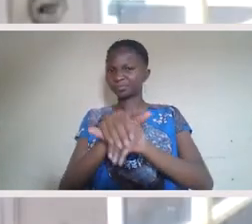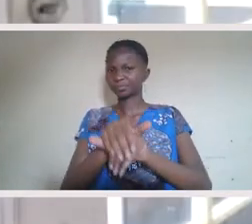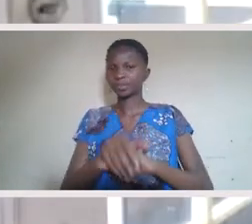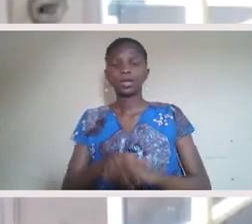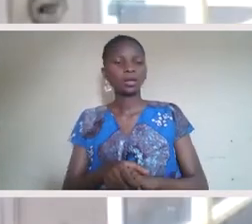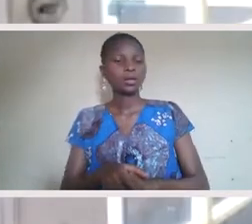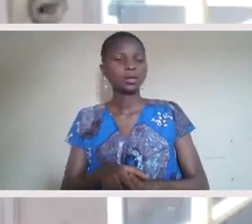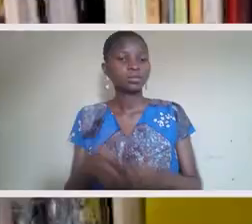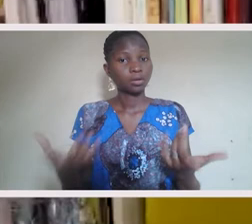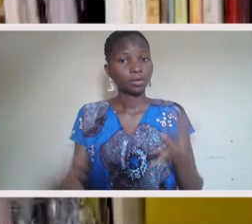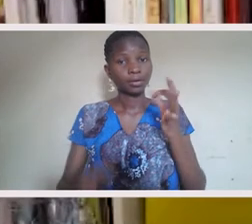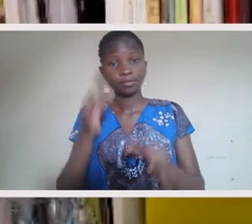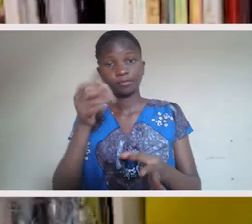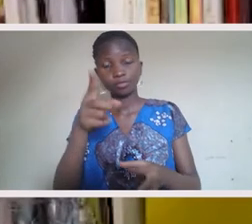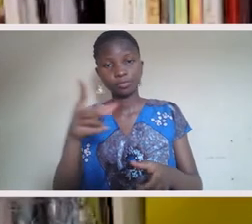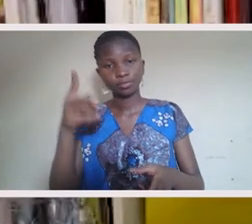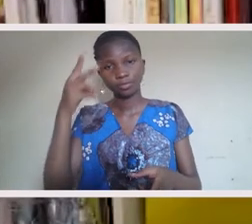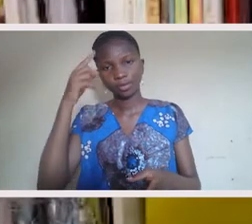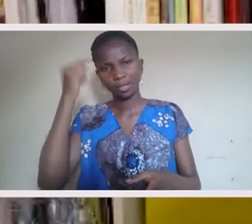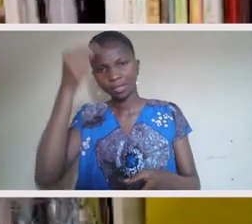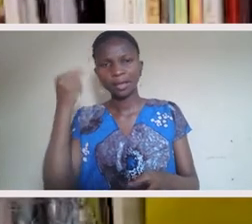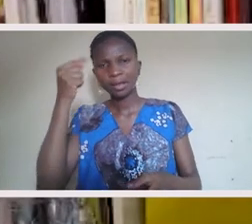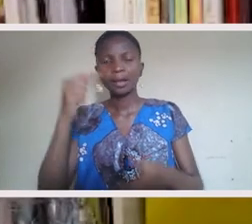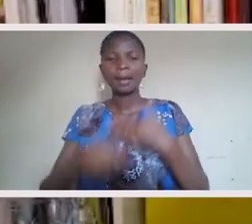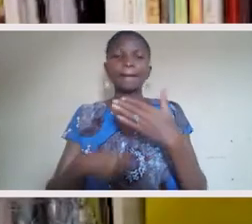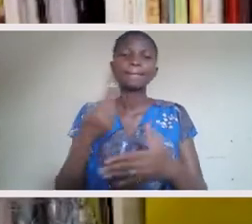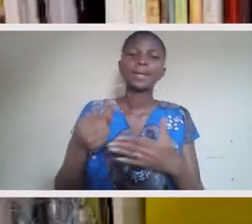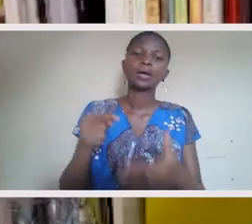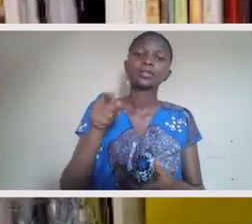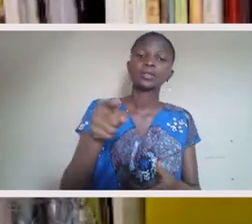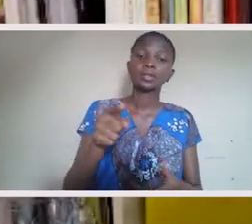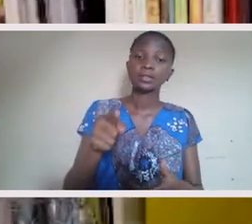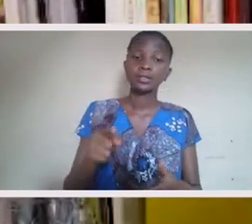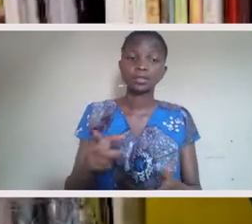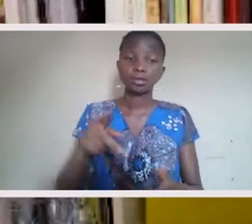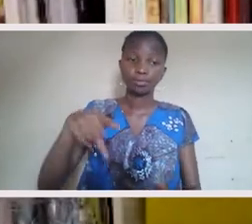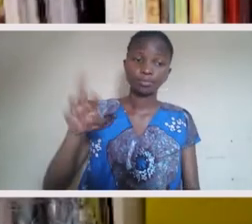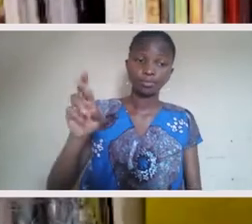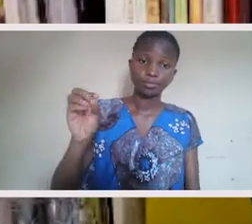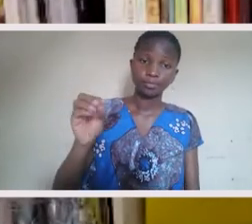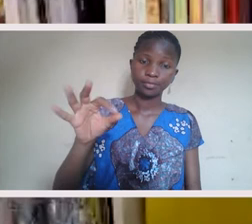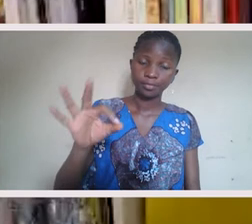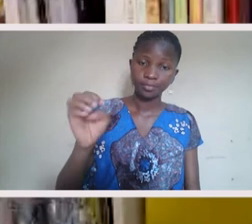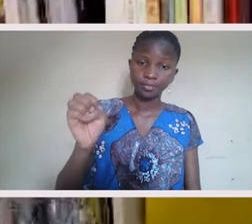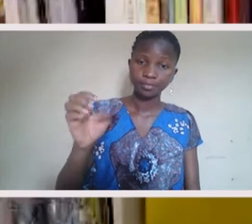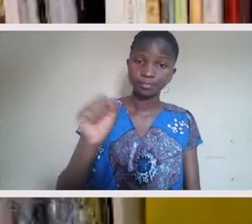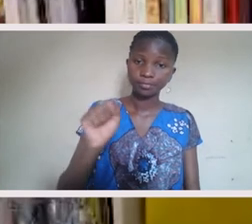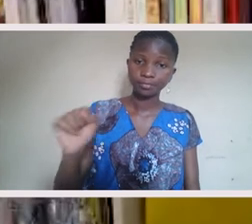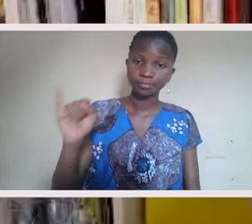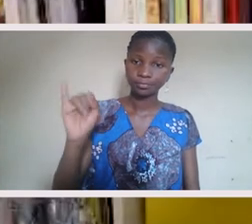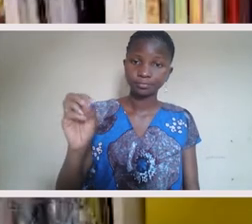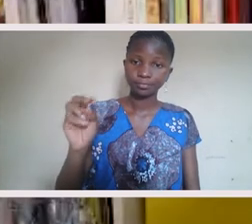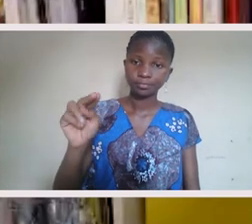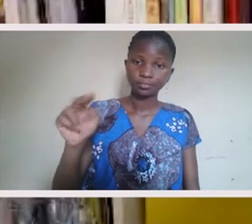So when we're looking at this, this idea, this language of professionalism, there are many things that are encoded into